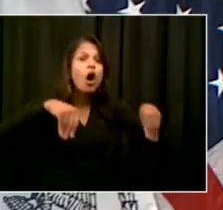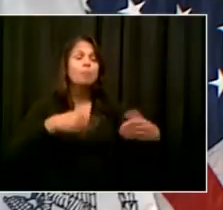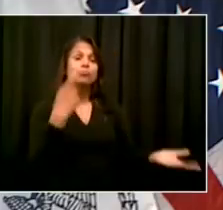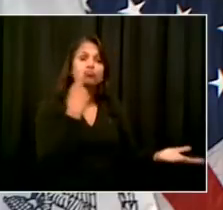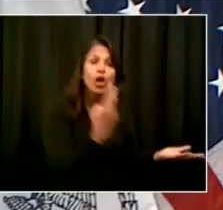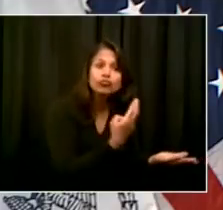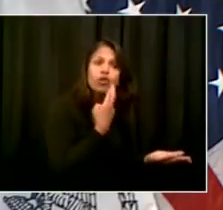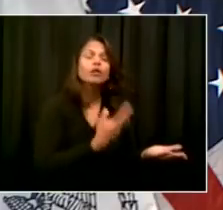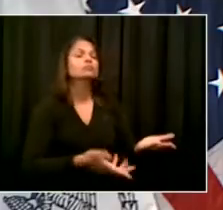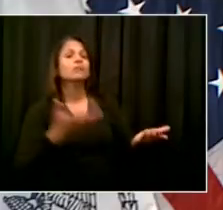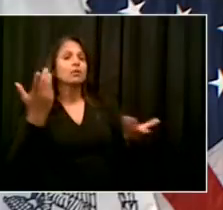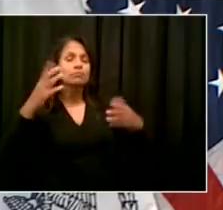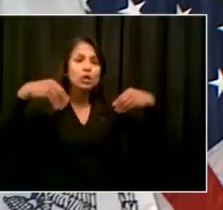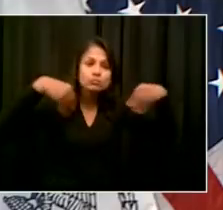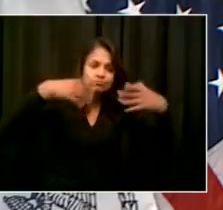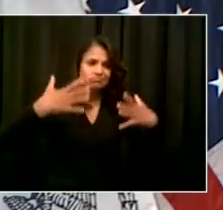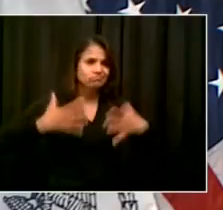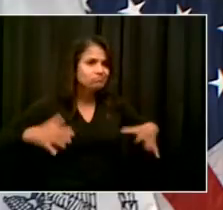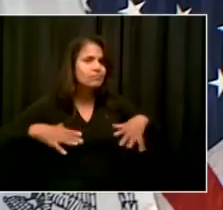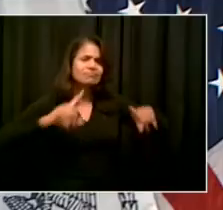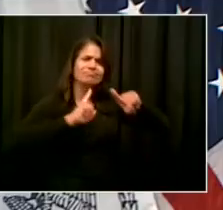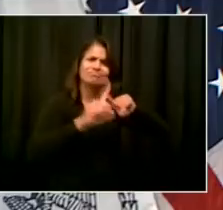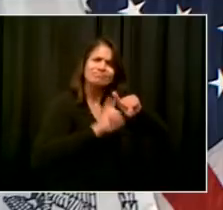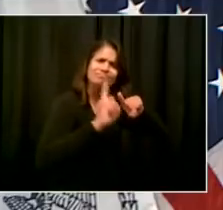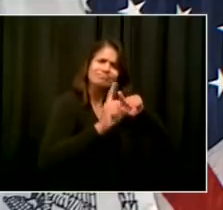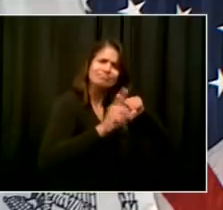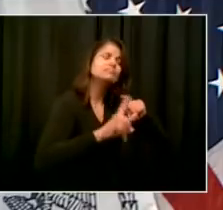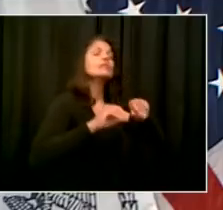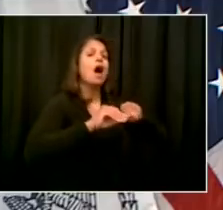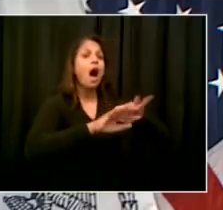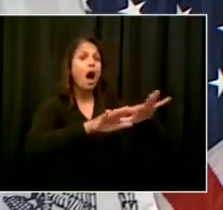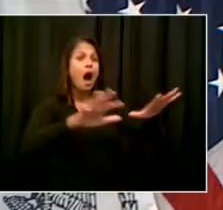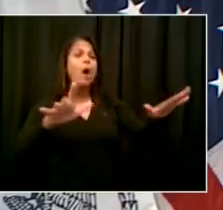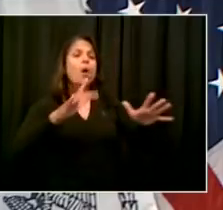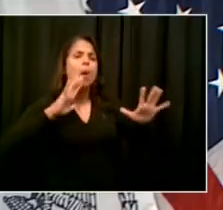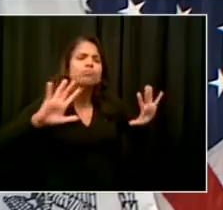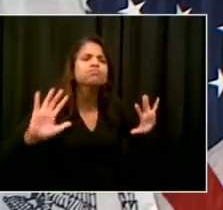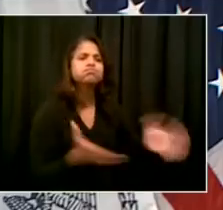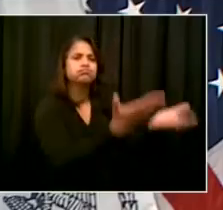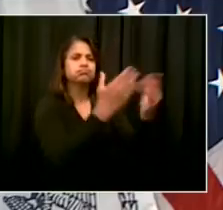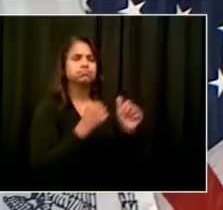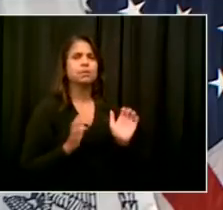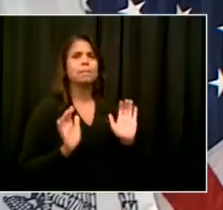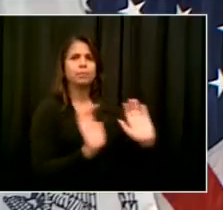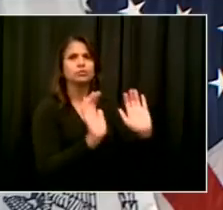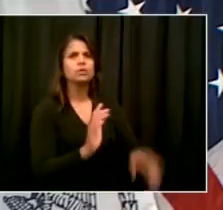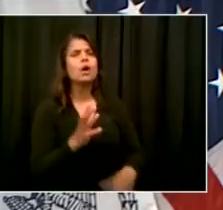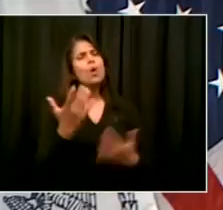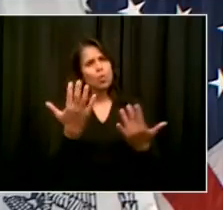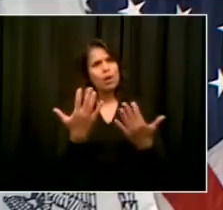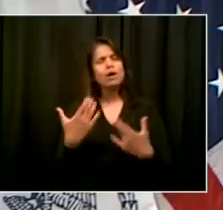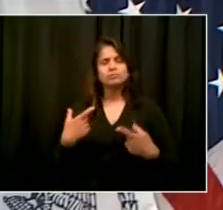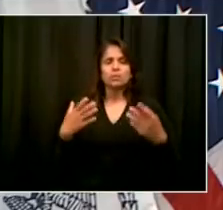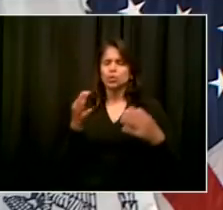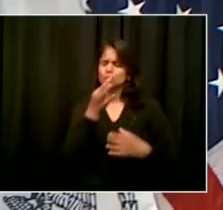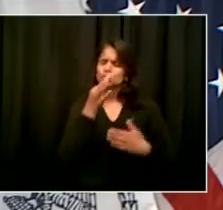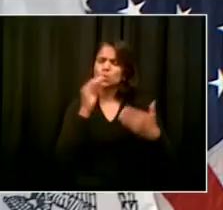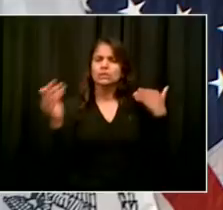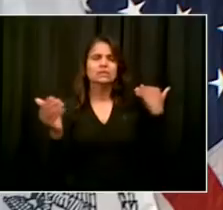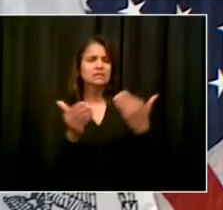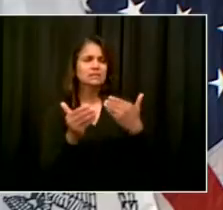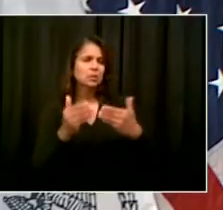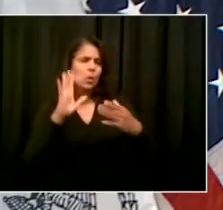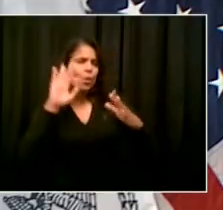In the coming weeks, we're going to show you the next big steps in that roadmap. Go ahead. Next up, we have Bridget from